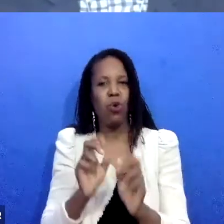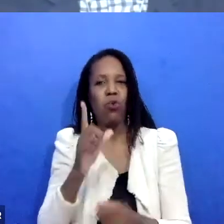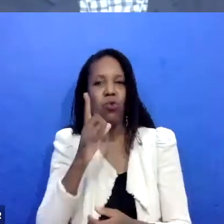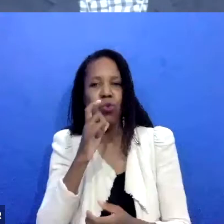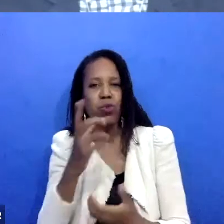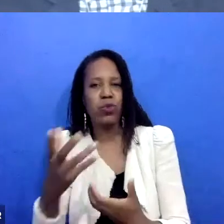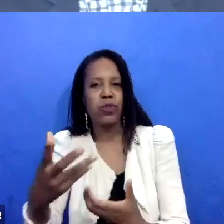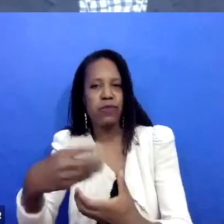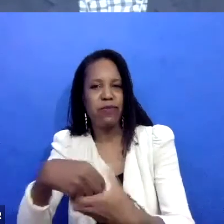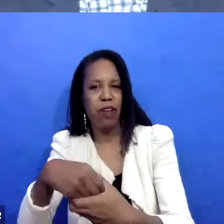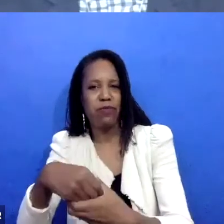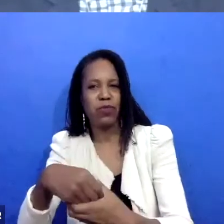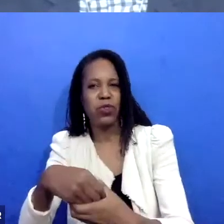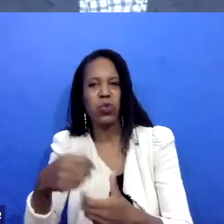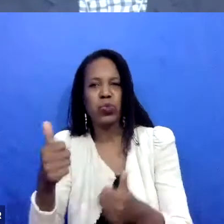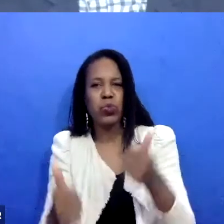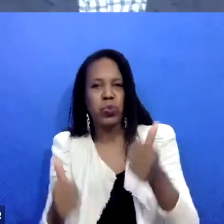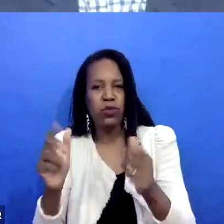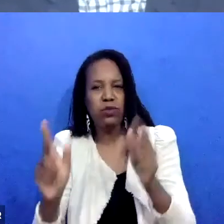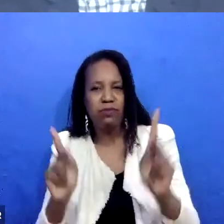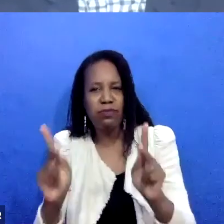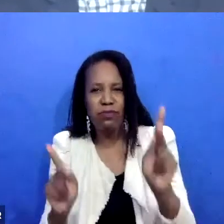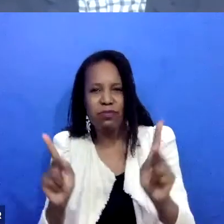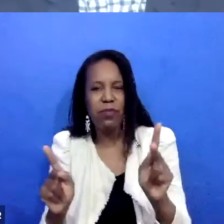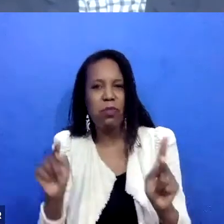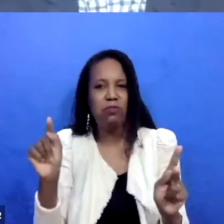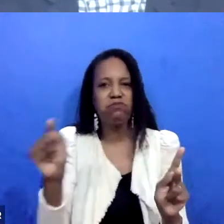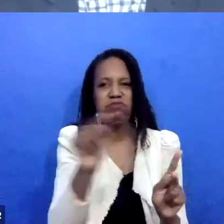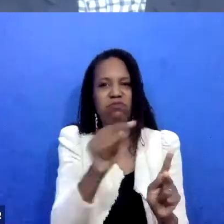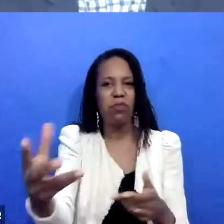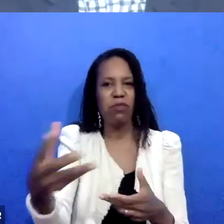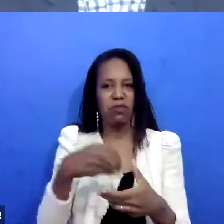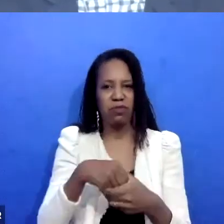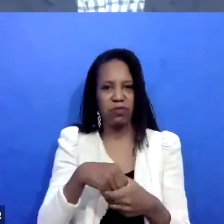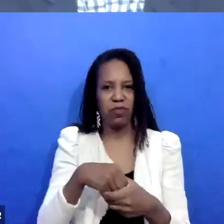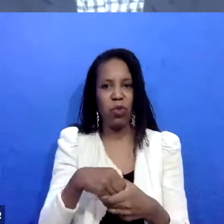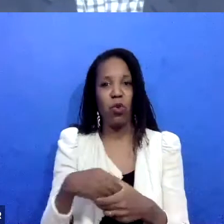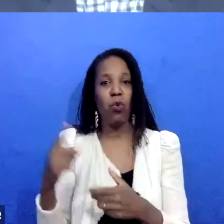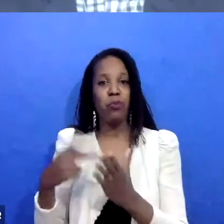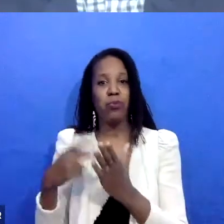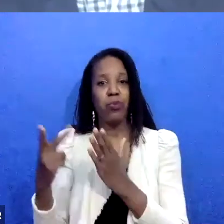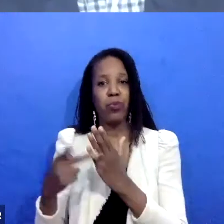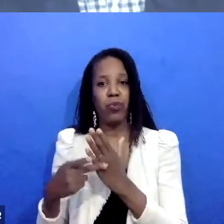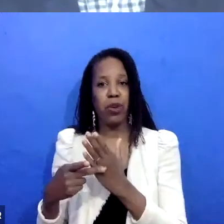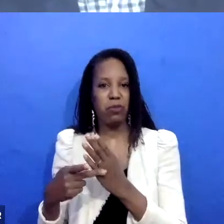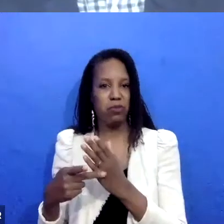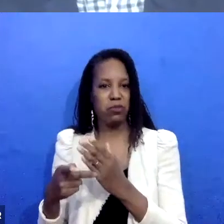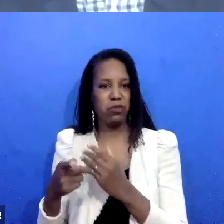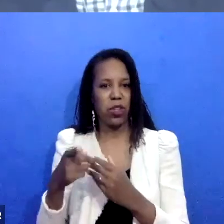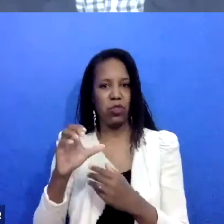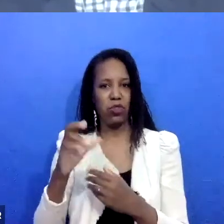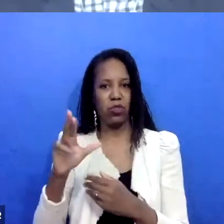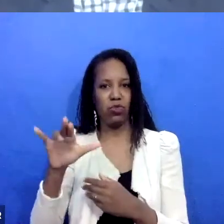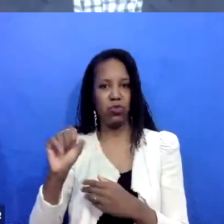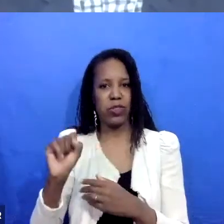you know, Chris, the Menace Peacemakers Program has a set of volunteers. Um, so Joppa, you said that, um,